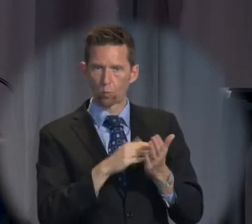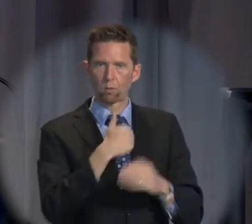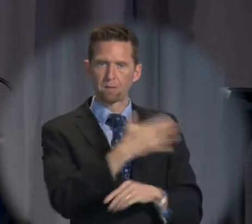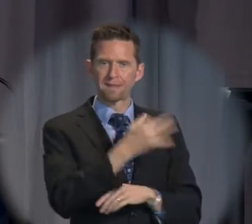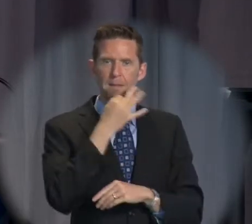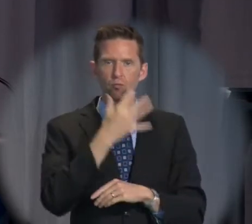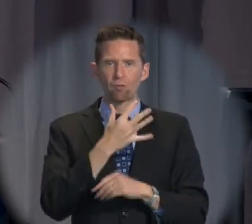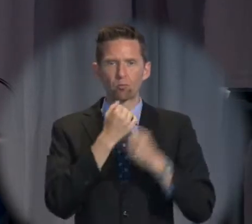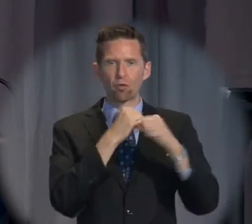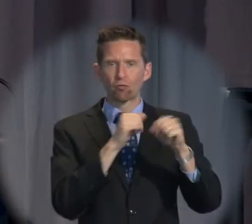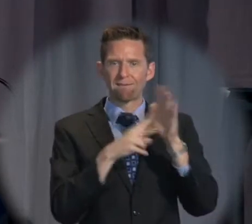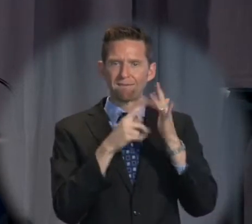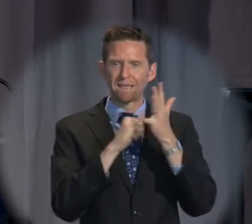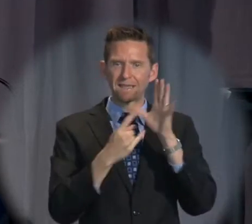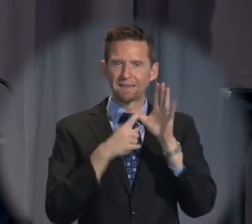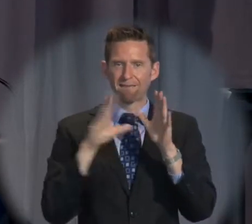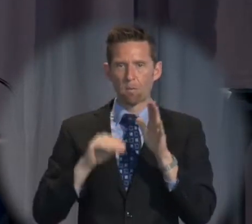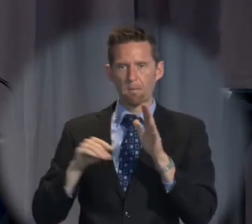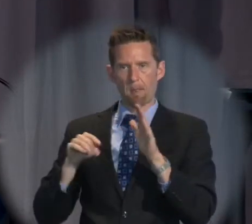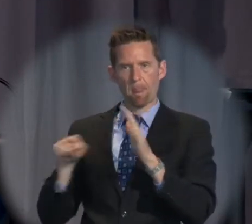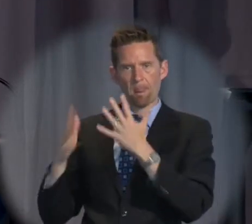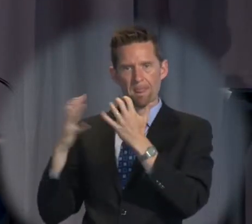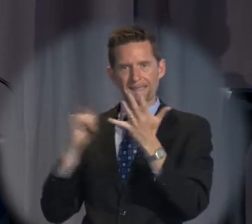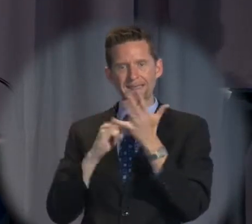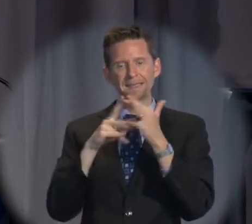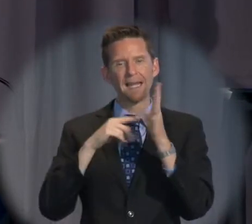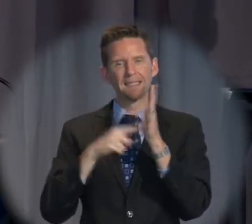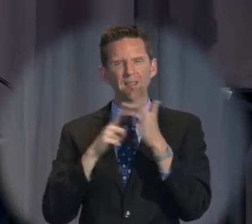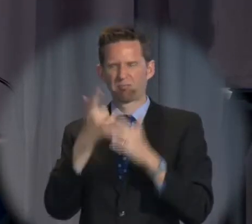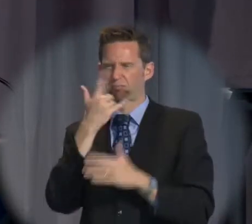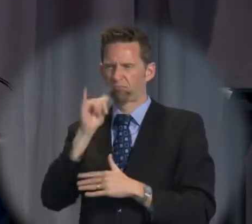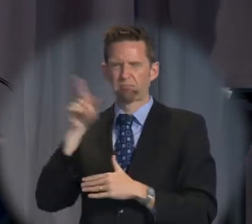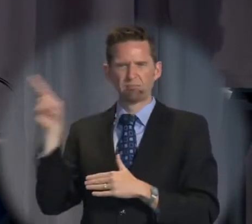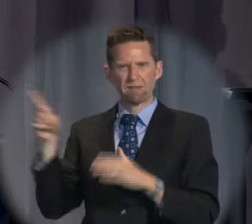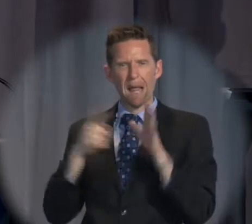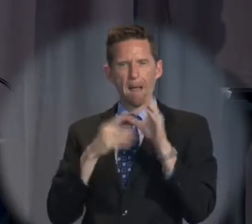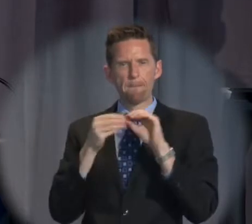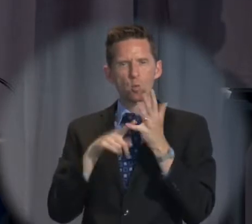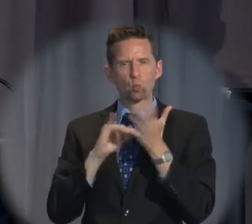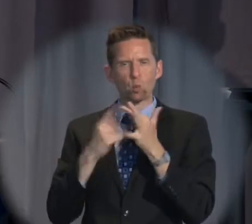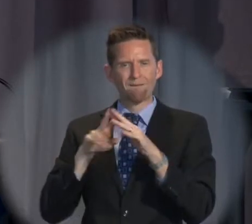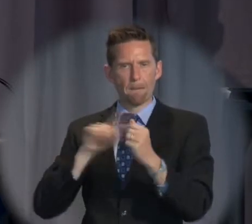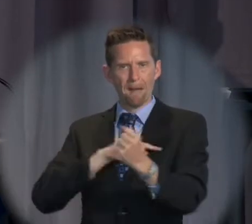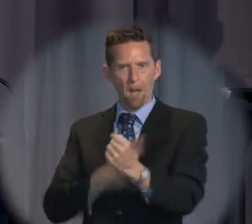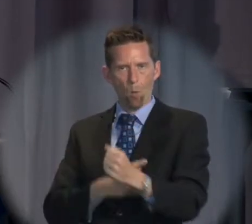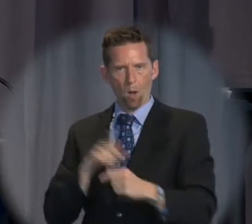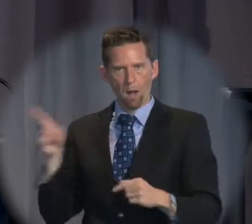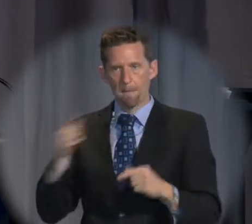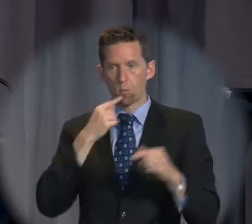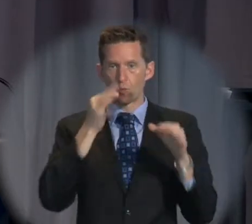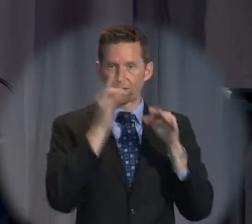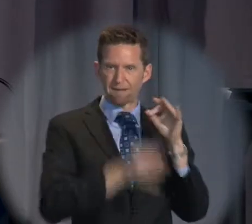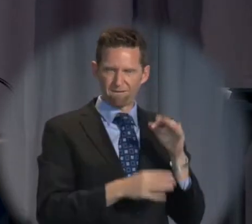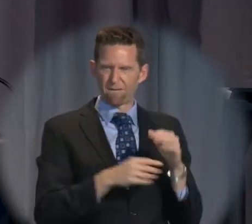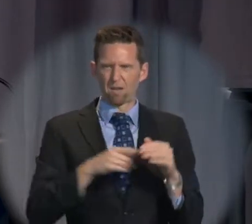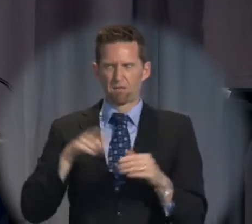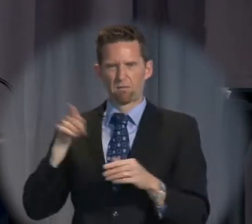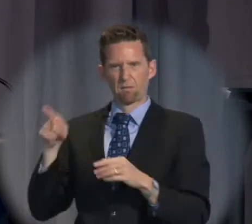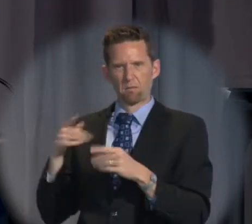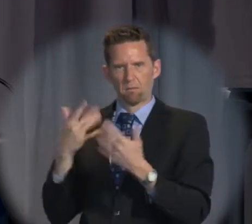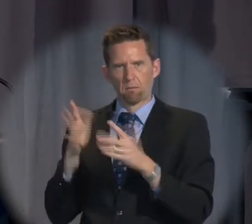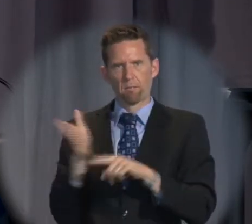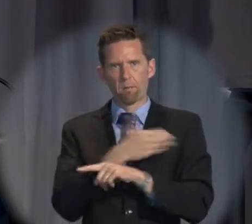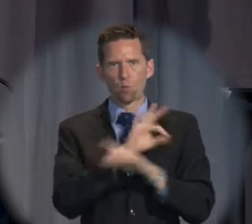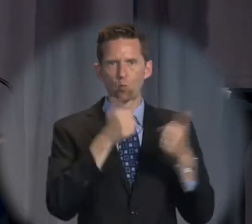from the Senate, I believe is an egregious abuse of power and being essentially punitive usurps the judicial power of the court.